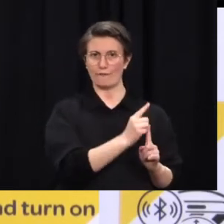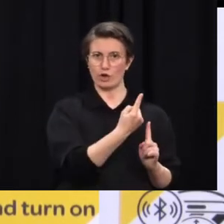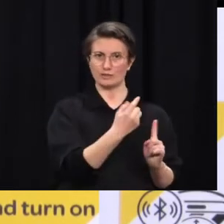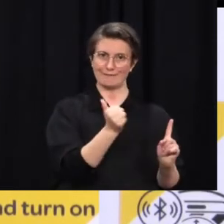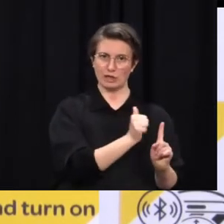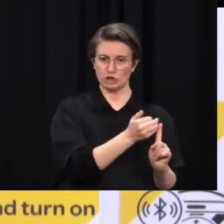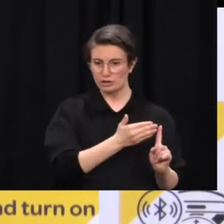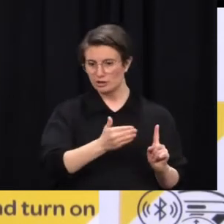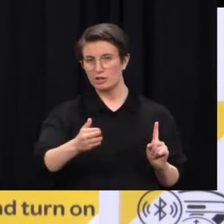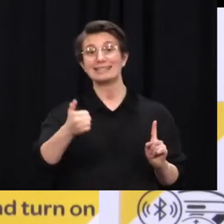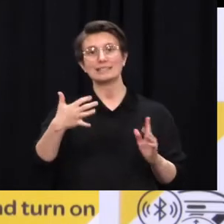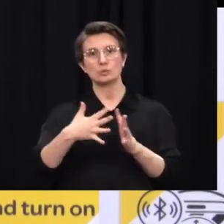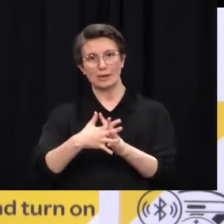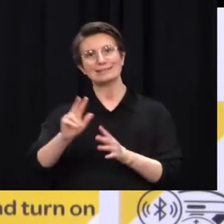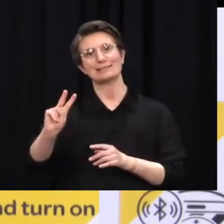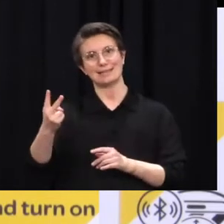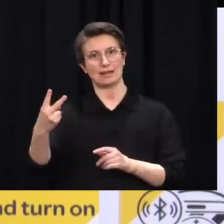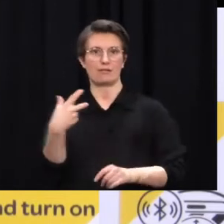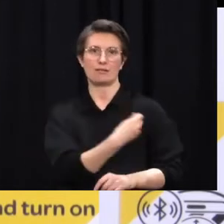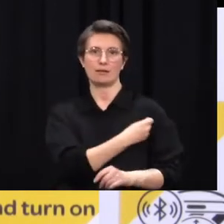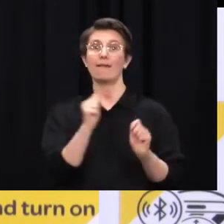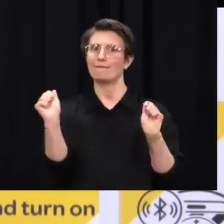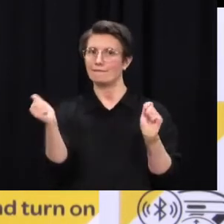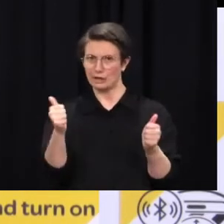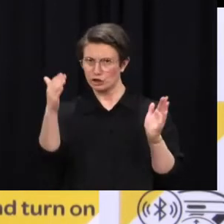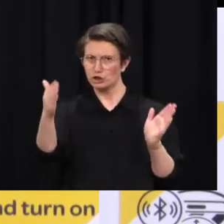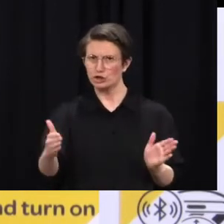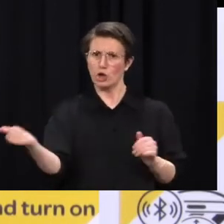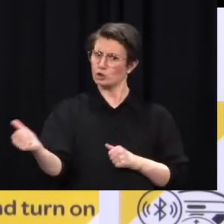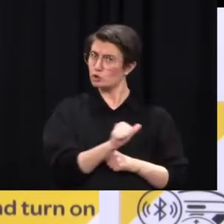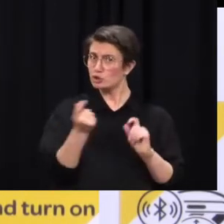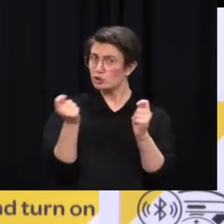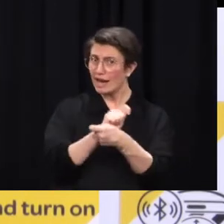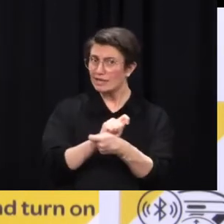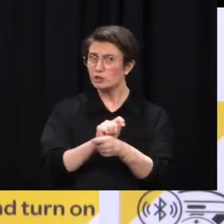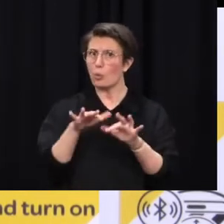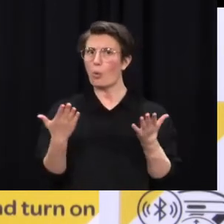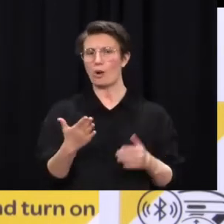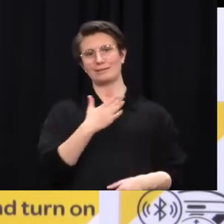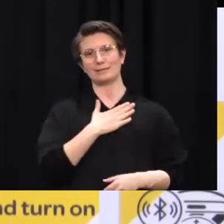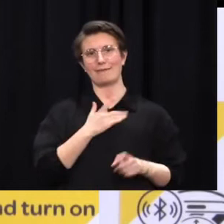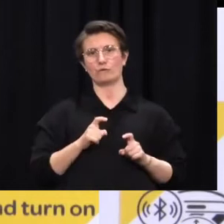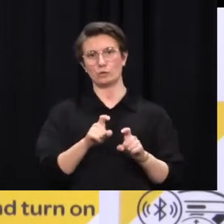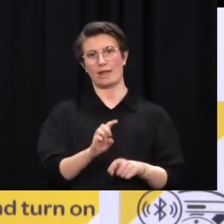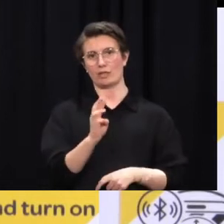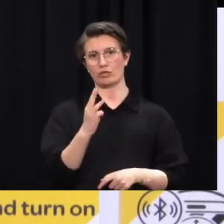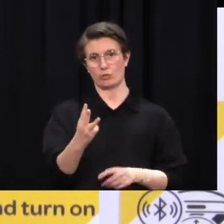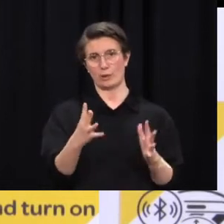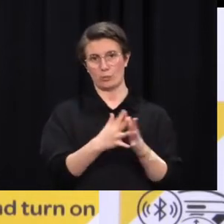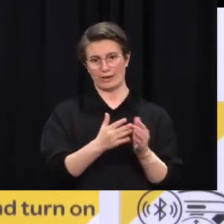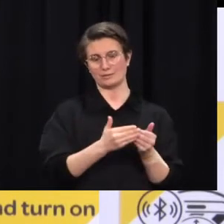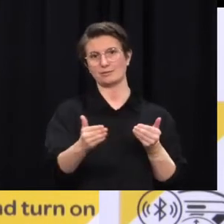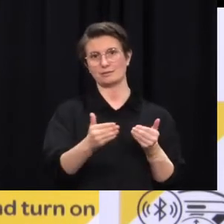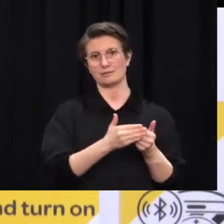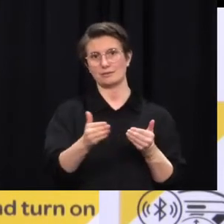dose at six weeks if that's what they wish to do. They are, of course, welcome to rebook for six weeks later, six weeks